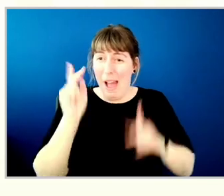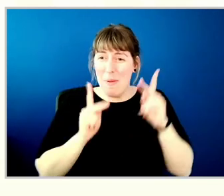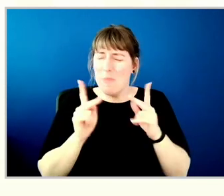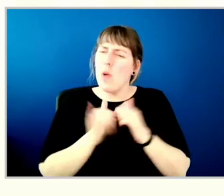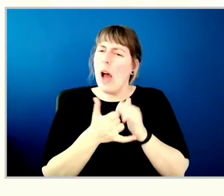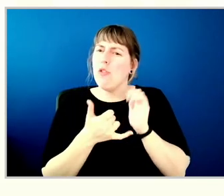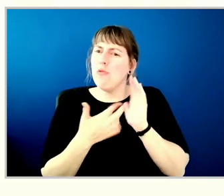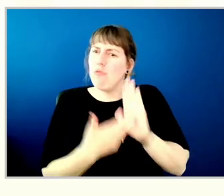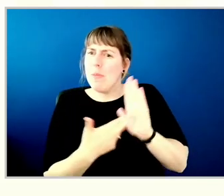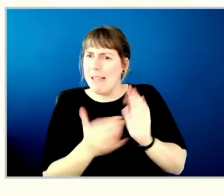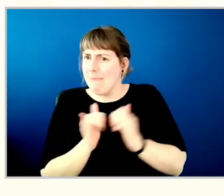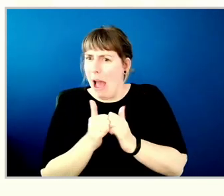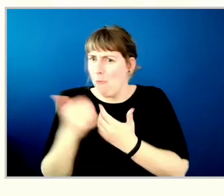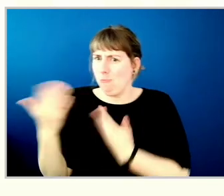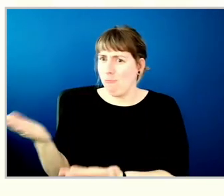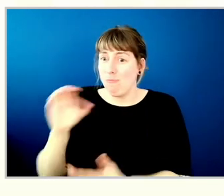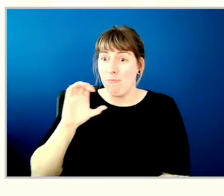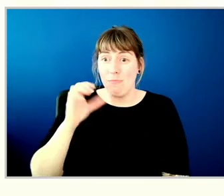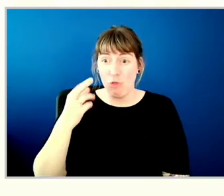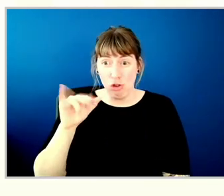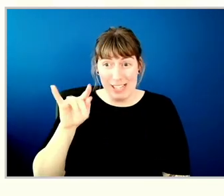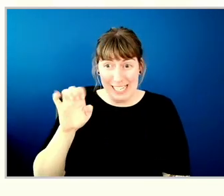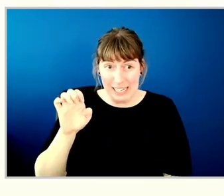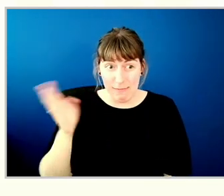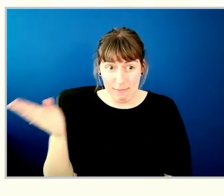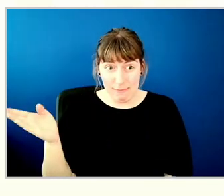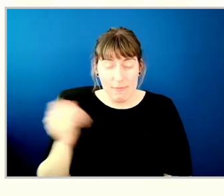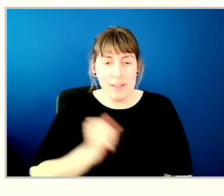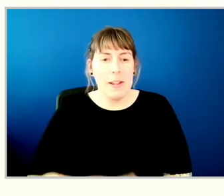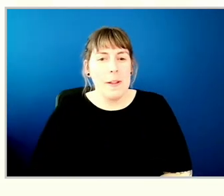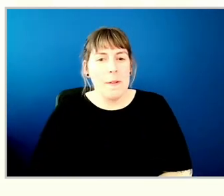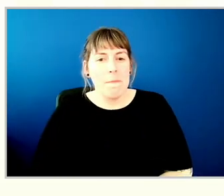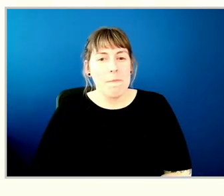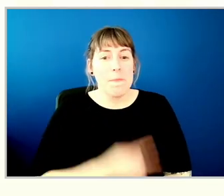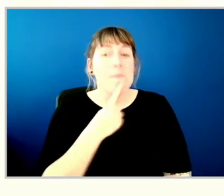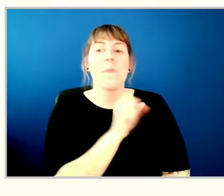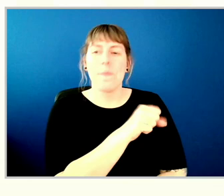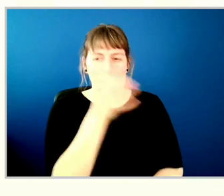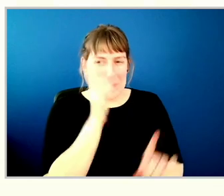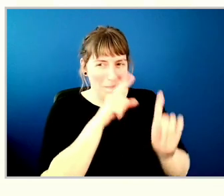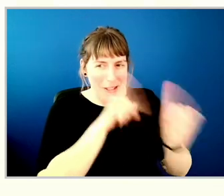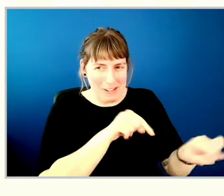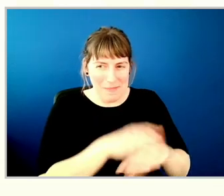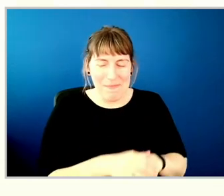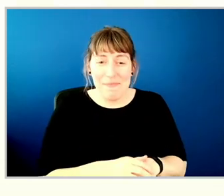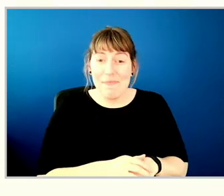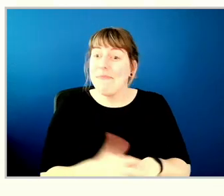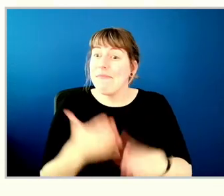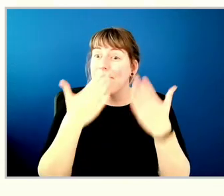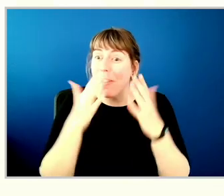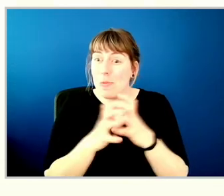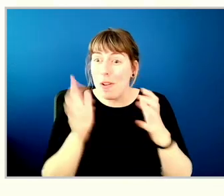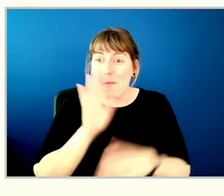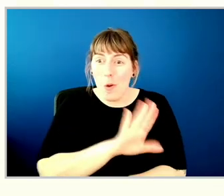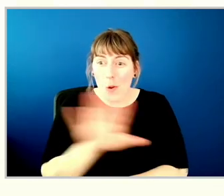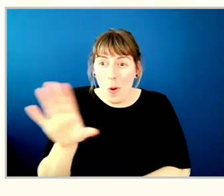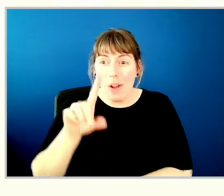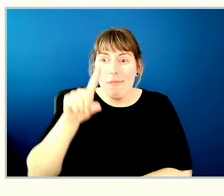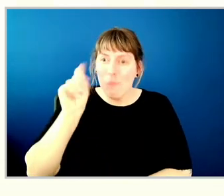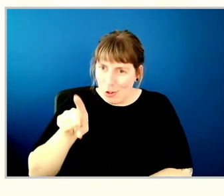Maybe Christine, you want to start with us? Sure. Thank you very much for that question, Addy.